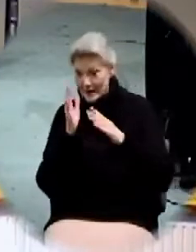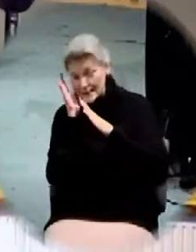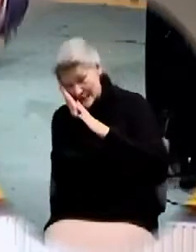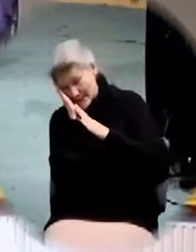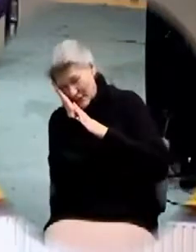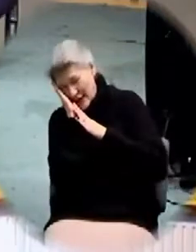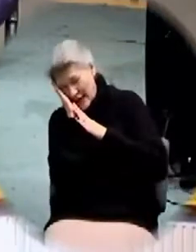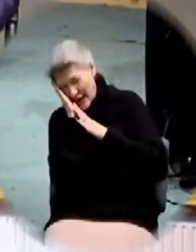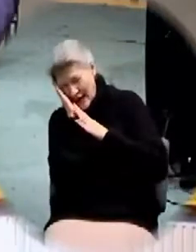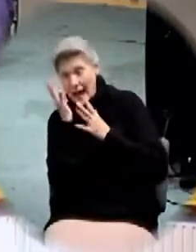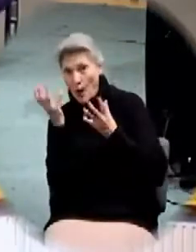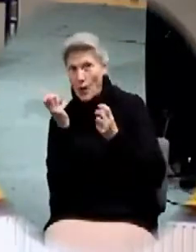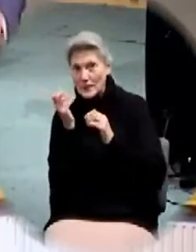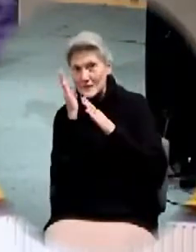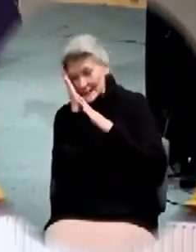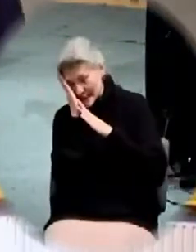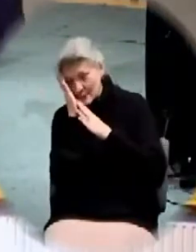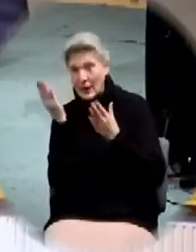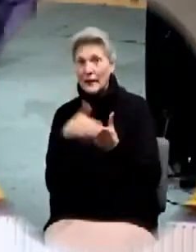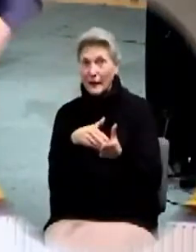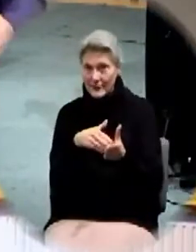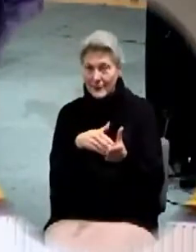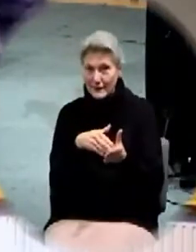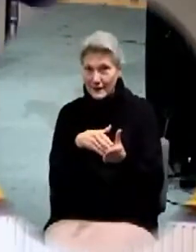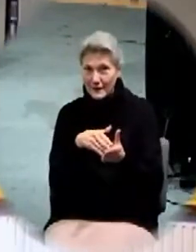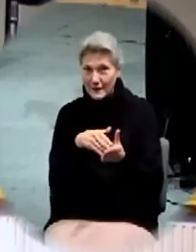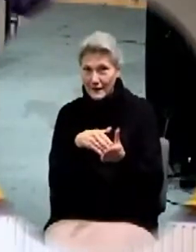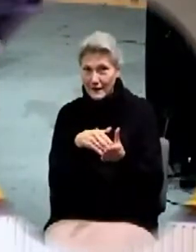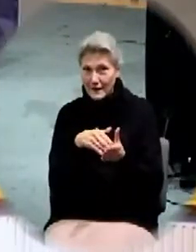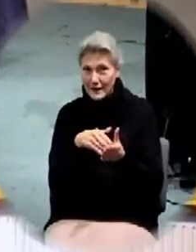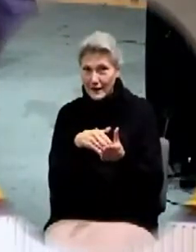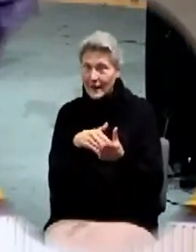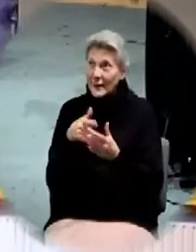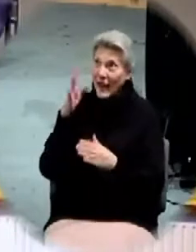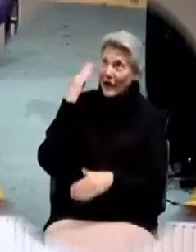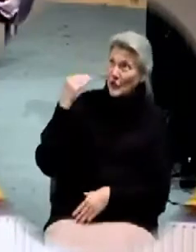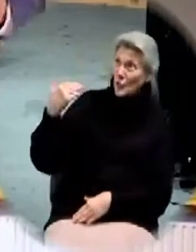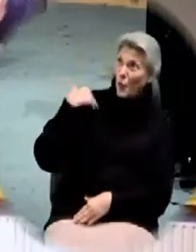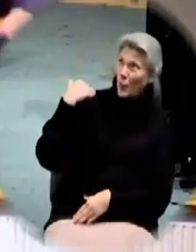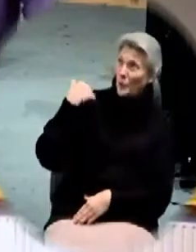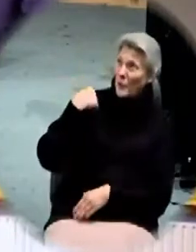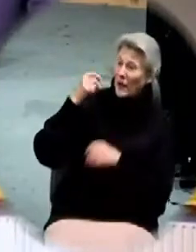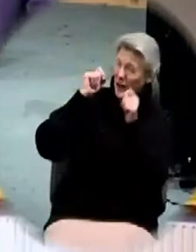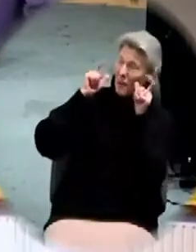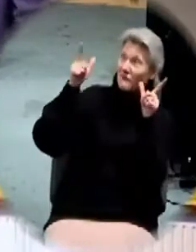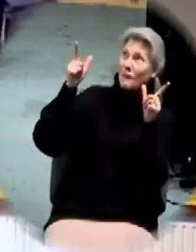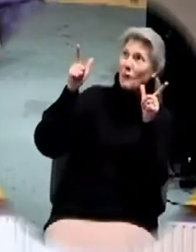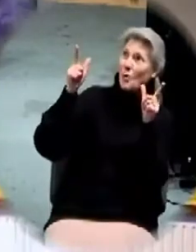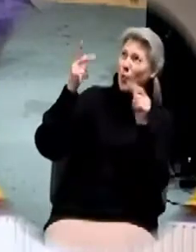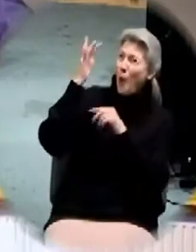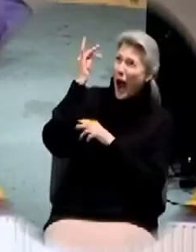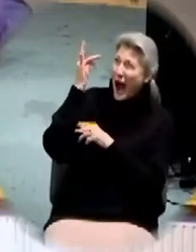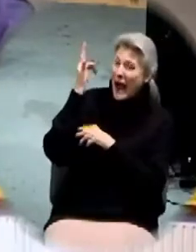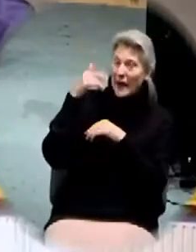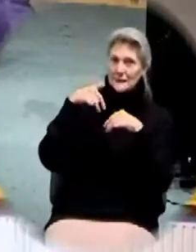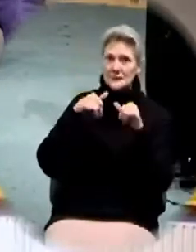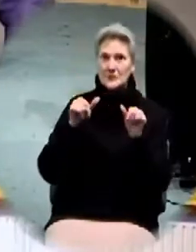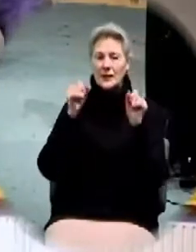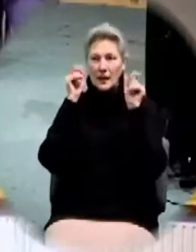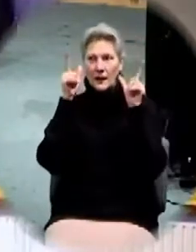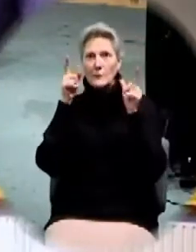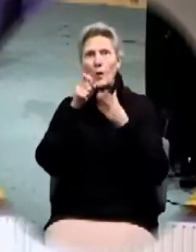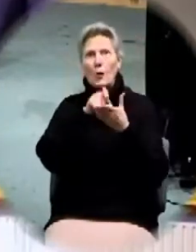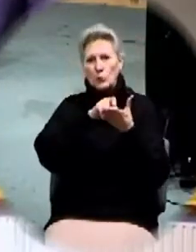And I would really like it for it to be at rest. So you woke me up for a reason. So it's like, as I said, I stayed up and I